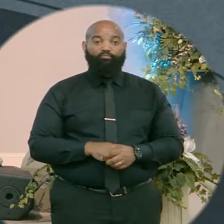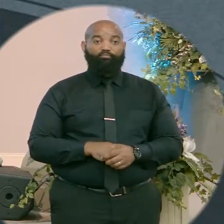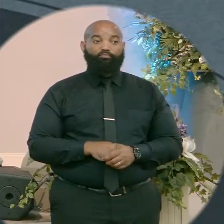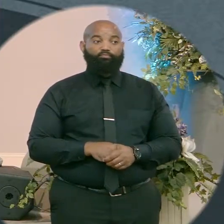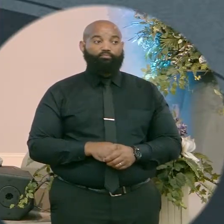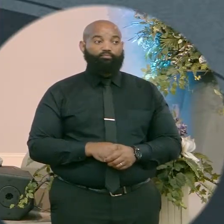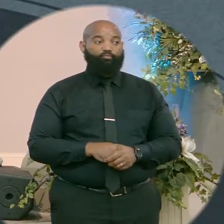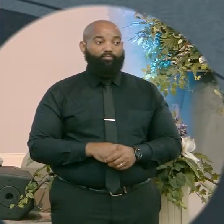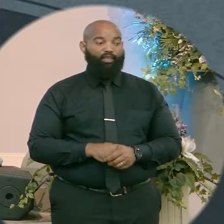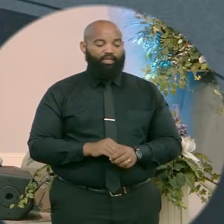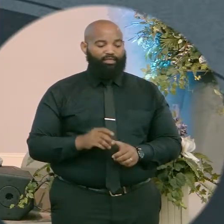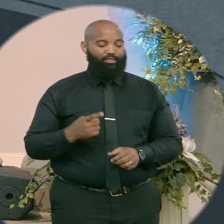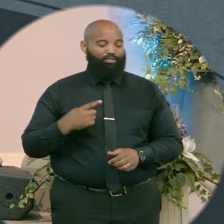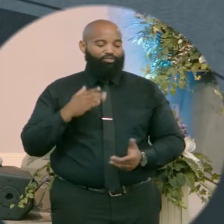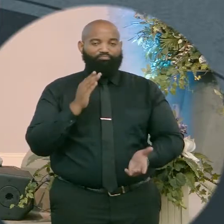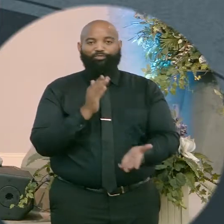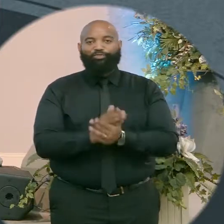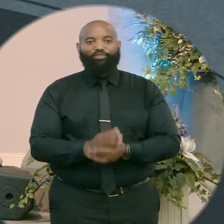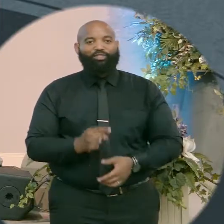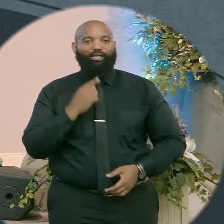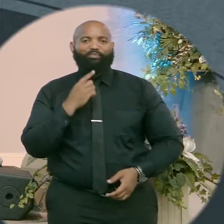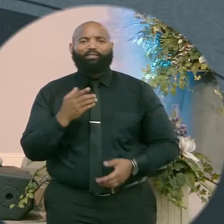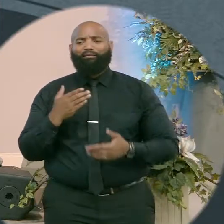So let's stop giving all the credit to the enemy.